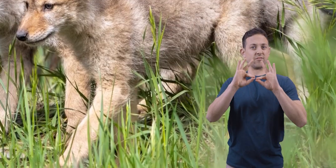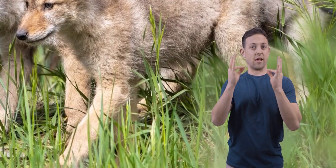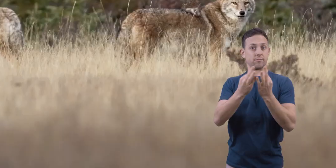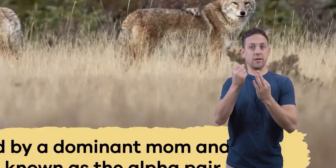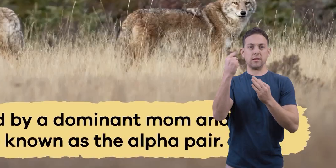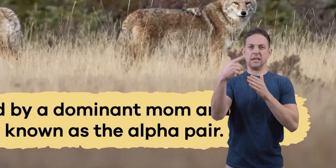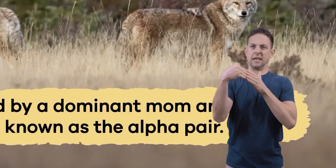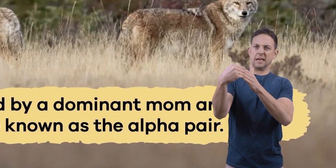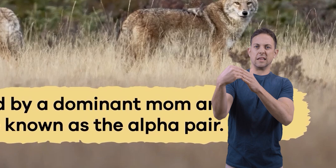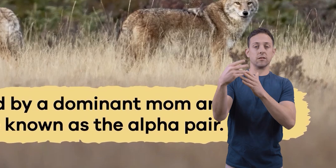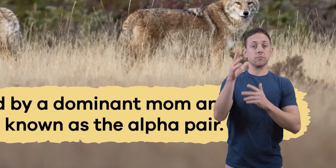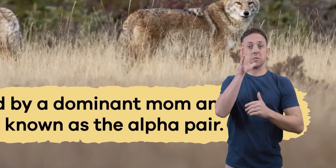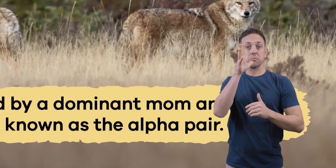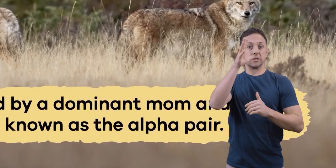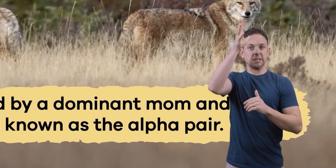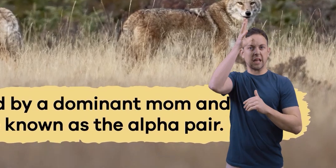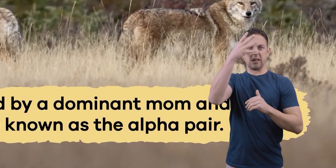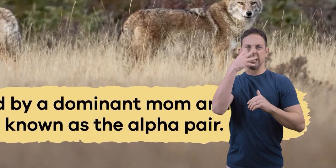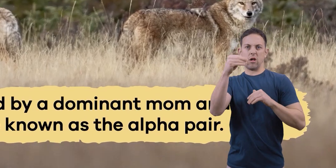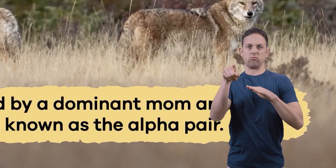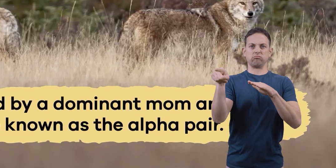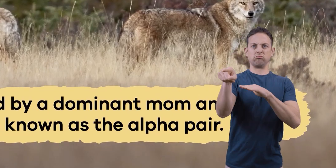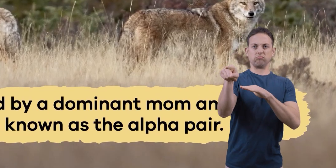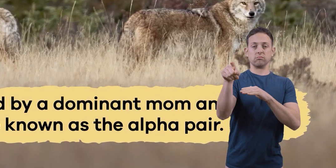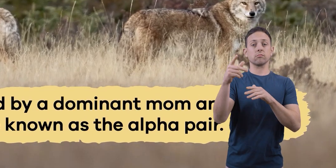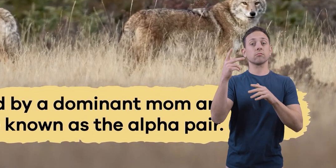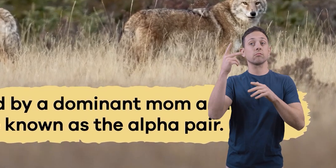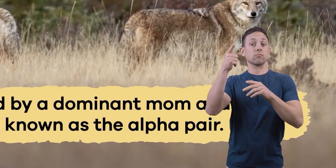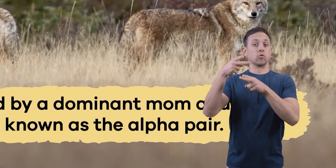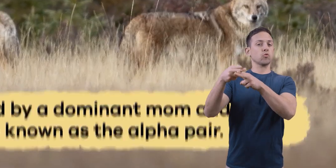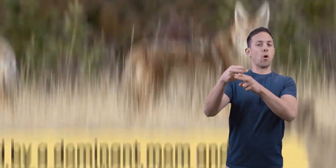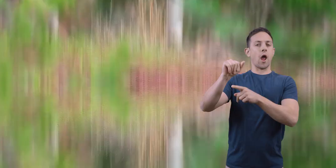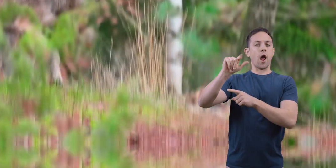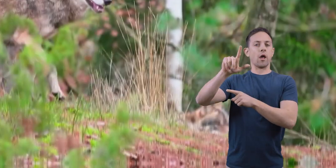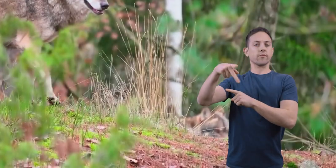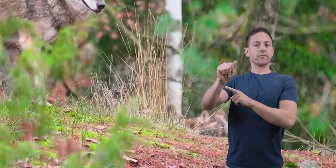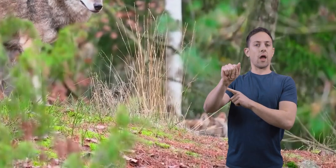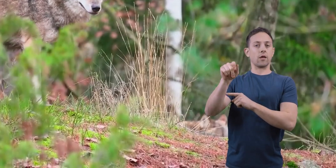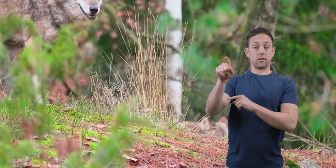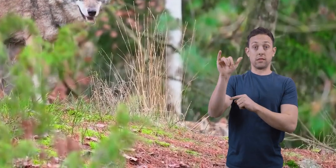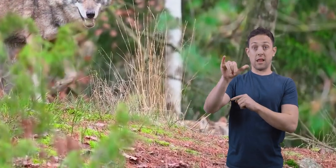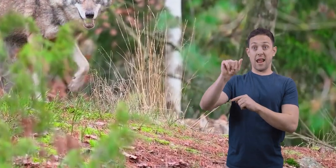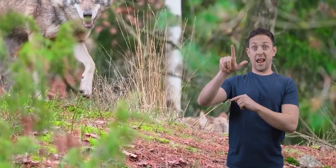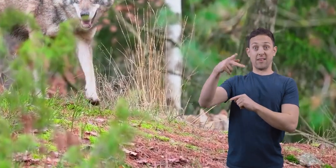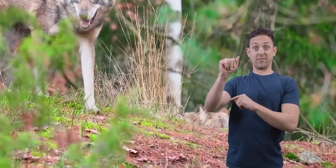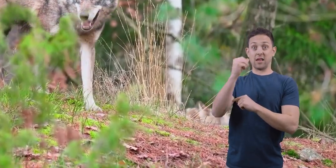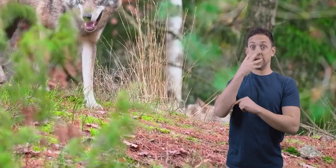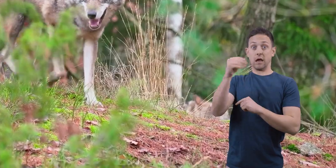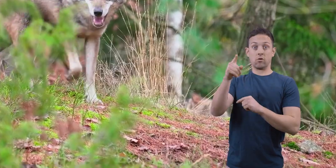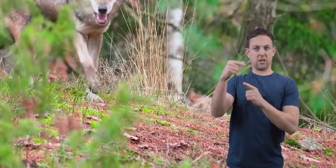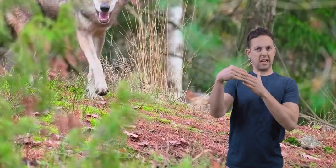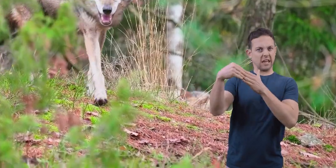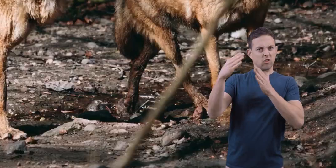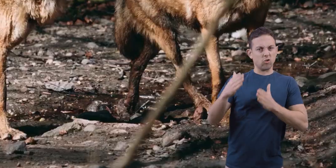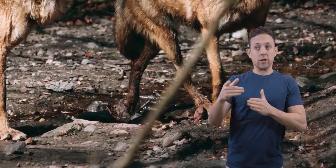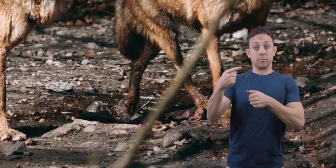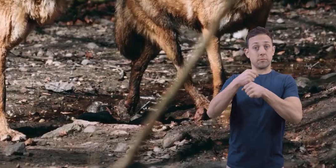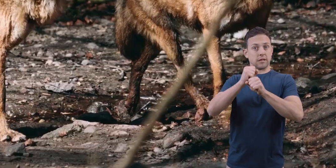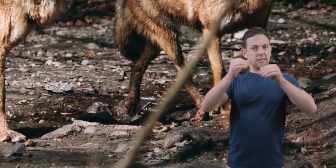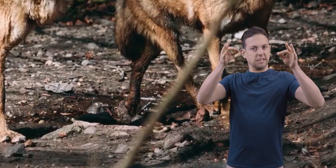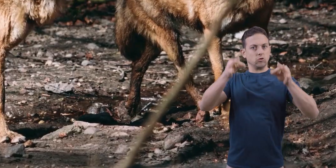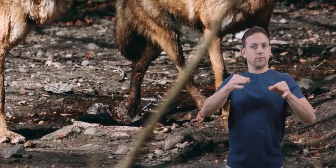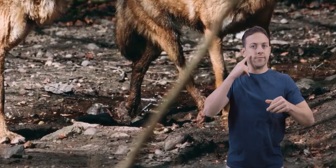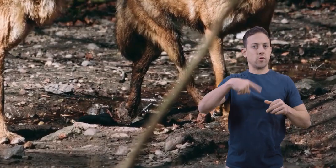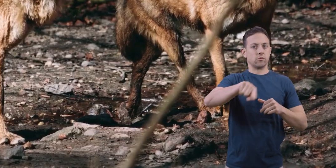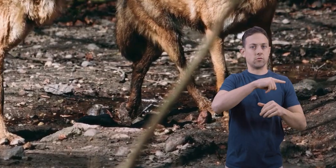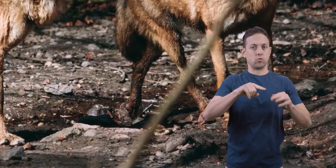family, led by a dominant mom and dad coyote known as the alpha pair. These alpha coyotes are the leaders and make the